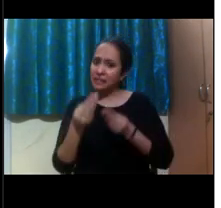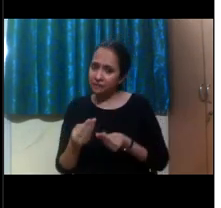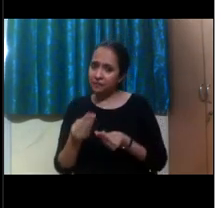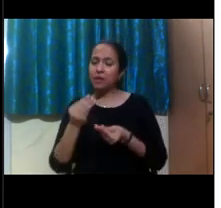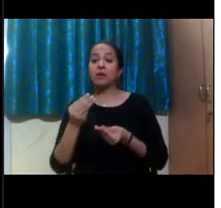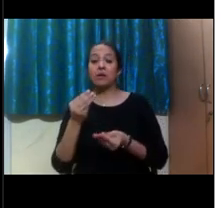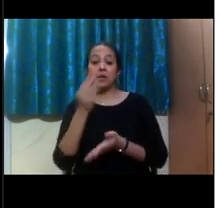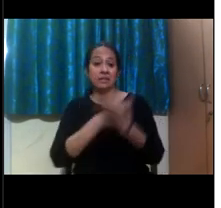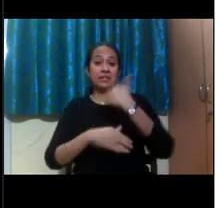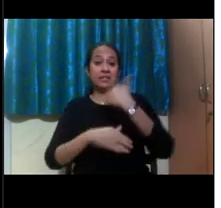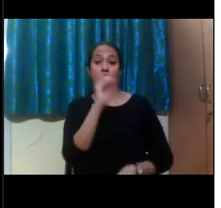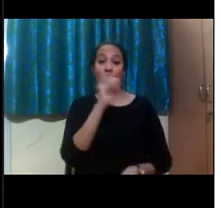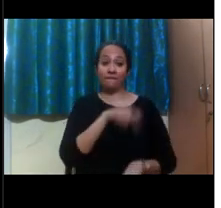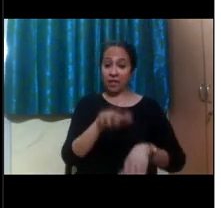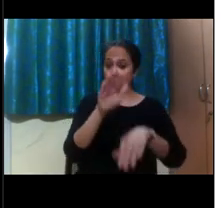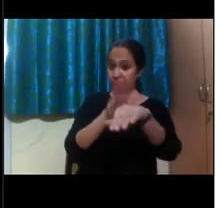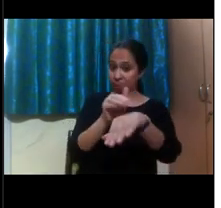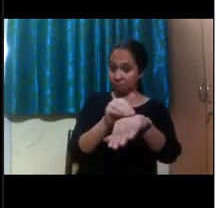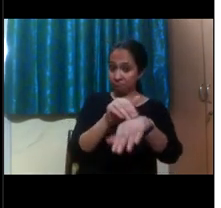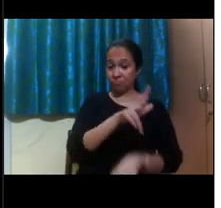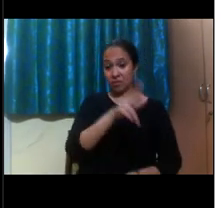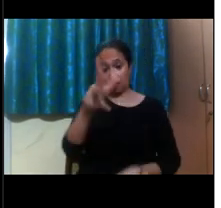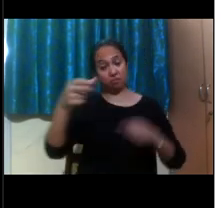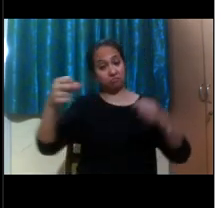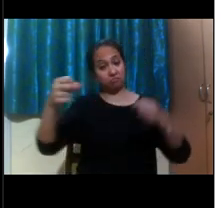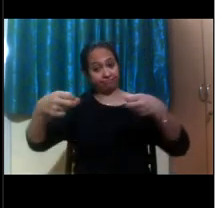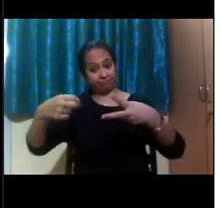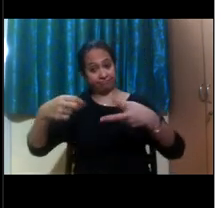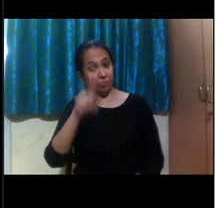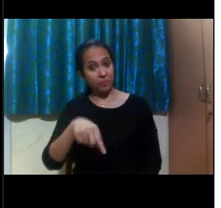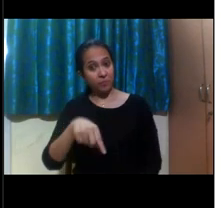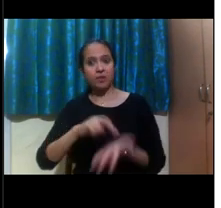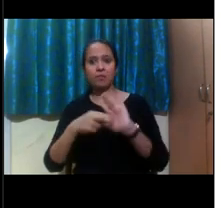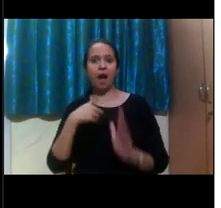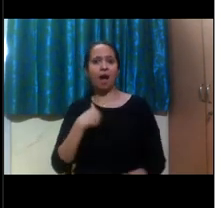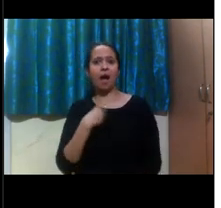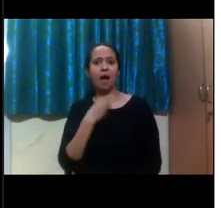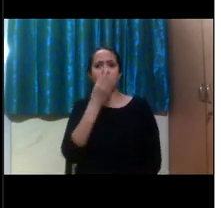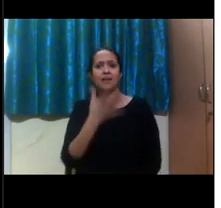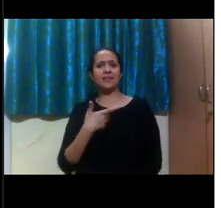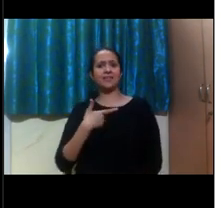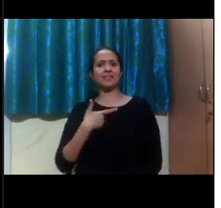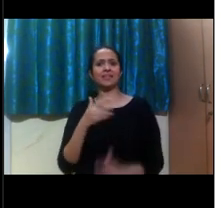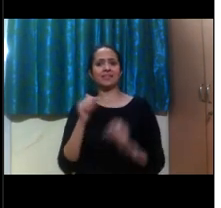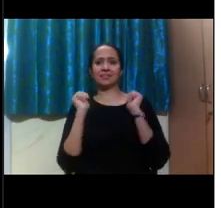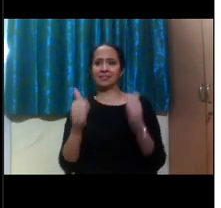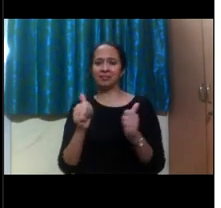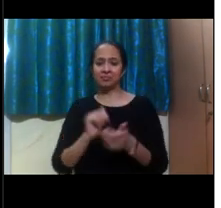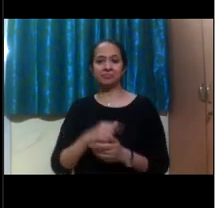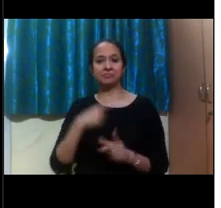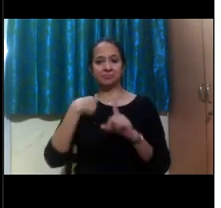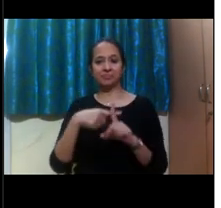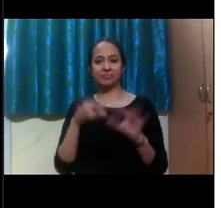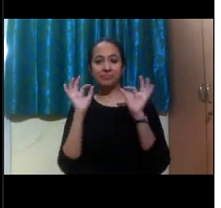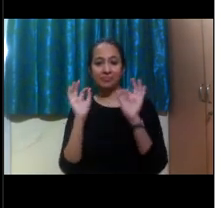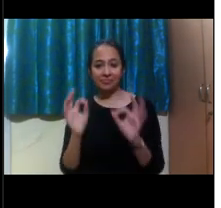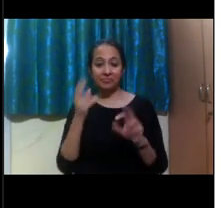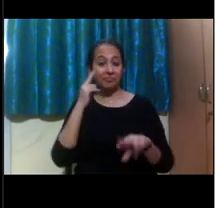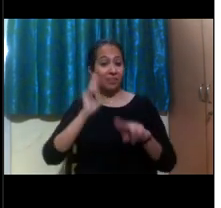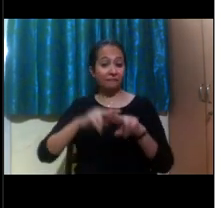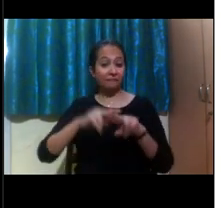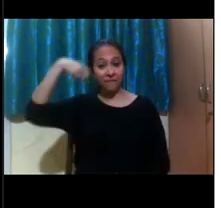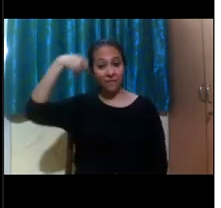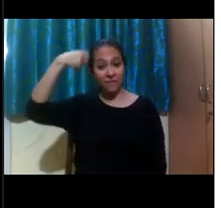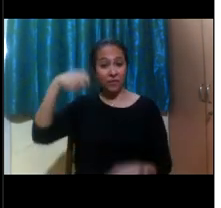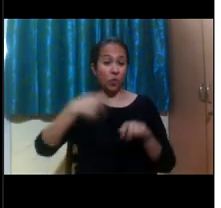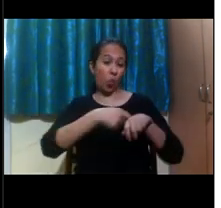office would get them captioned, which was convenient. And the best thing was that, if the videos were too